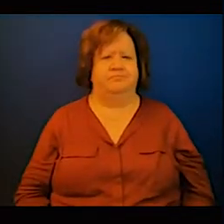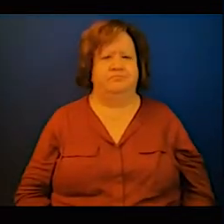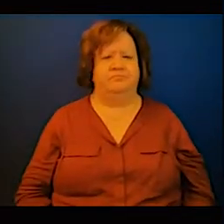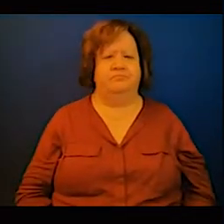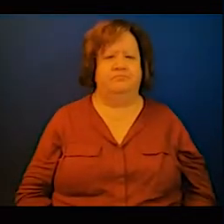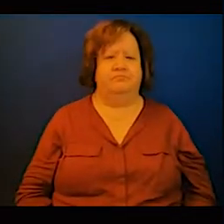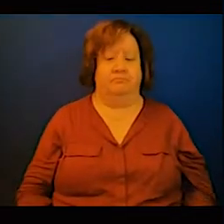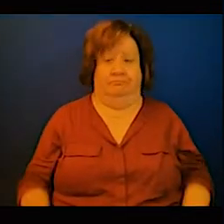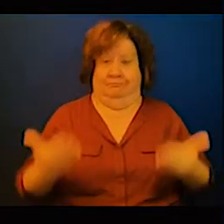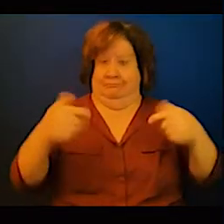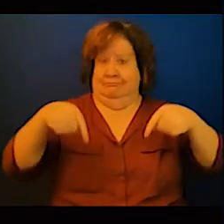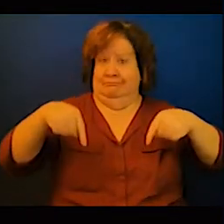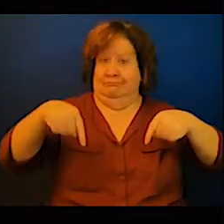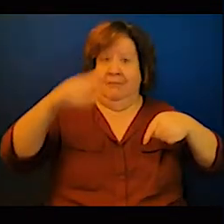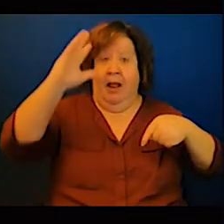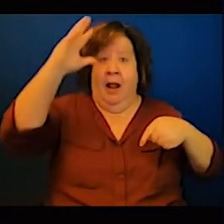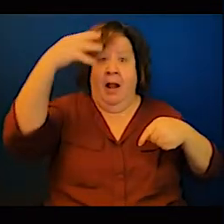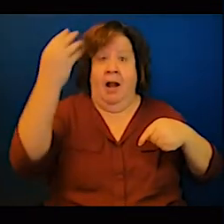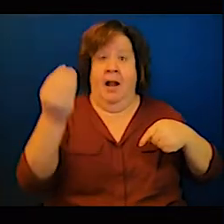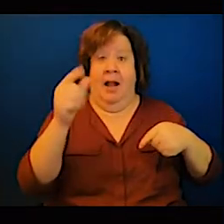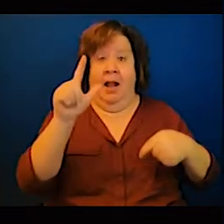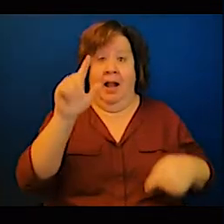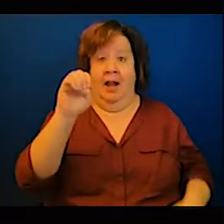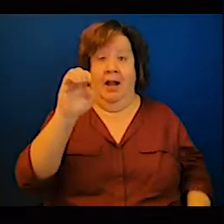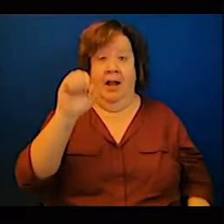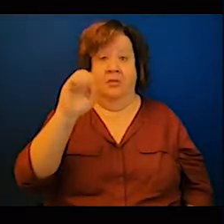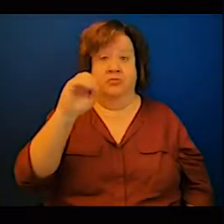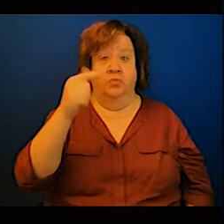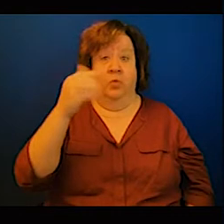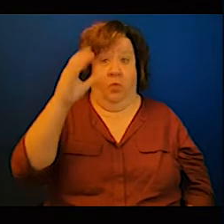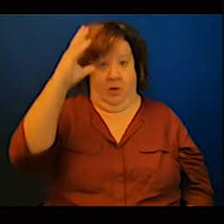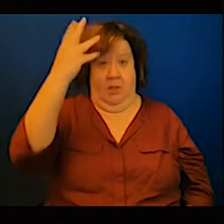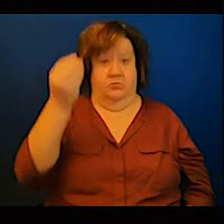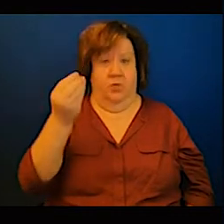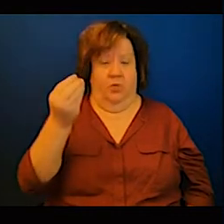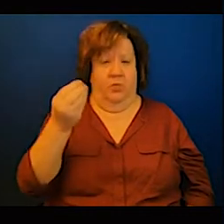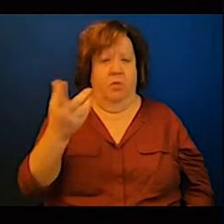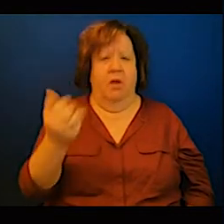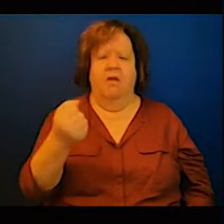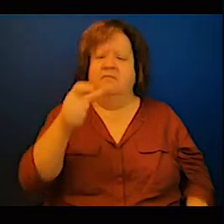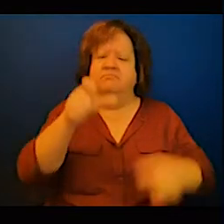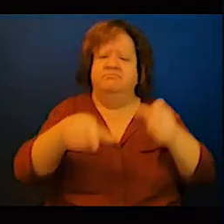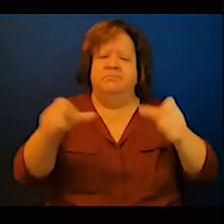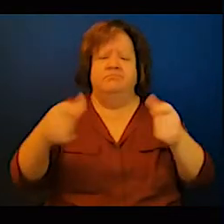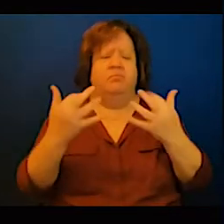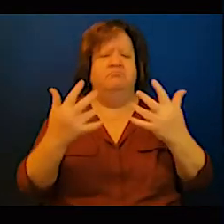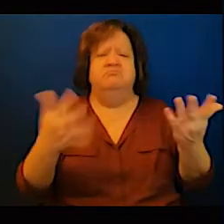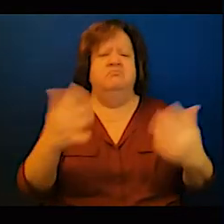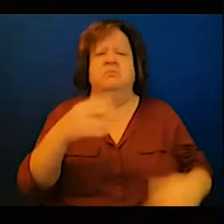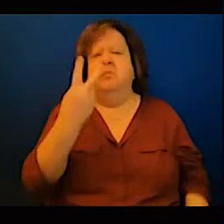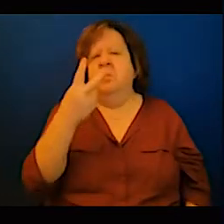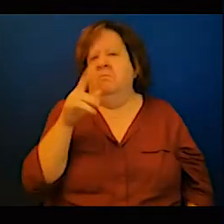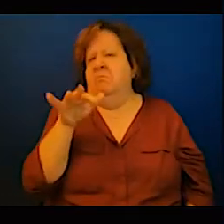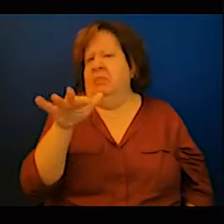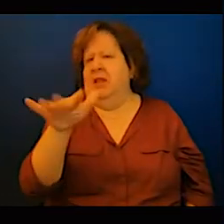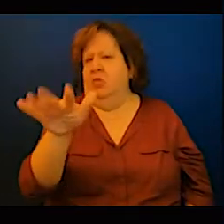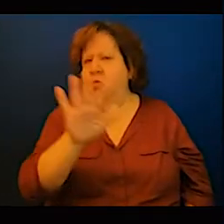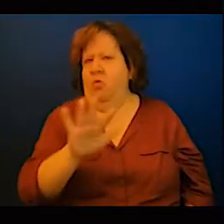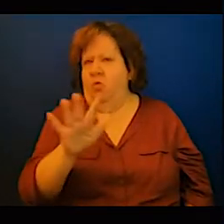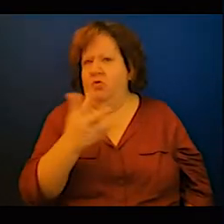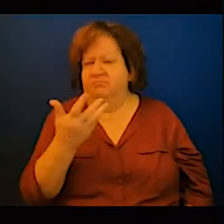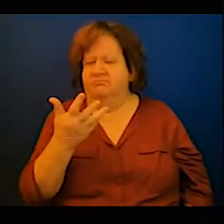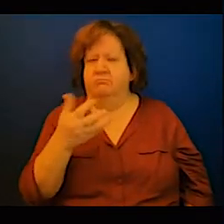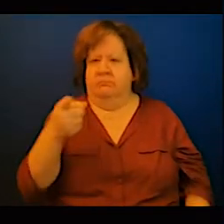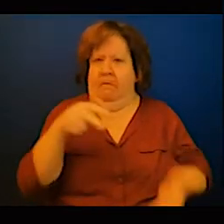90 megawatts solar. Normally, solar not being a base lot, that normally should require